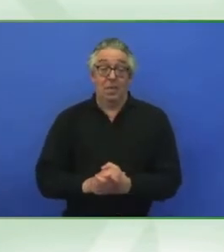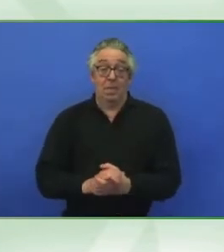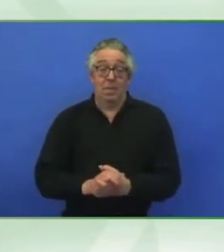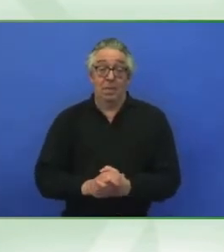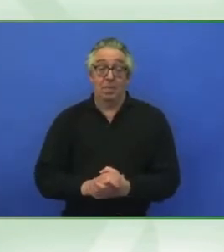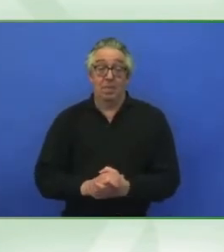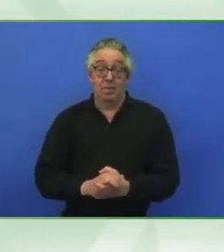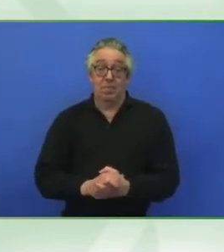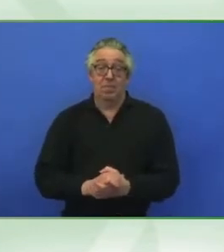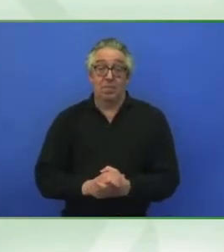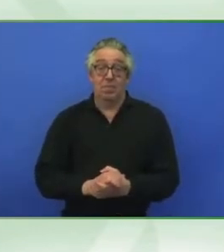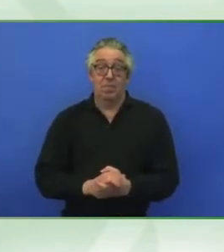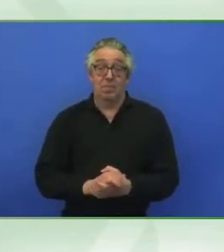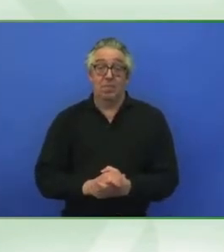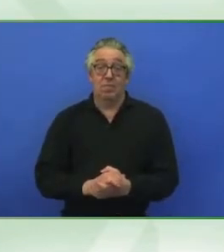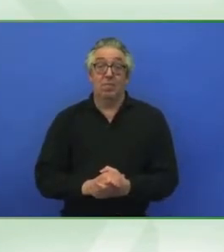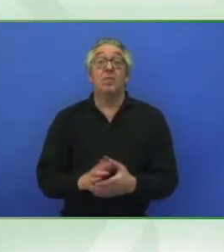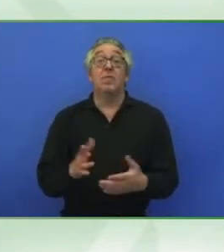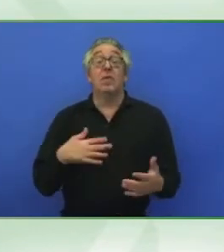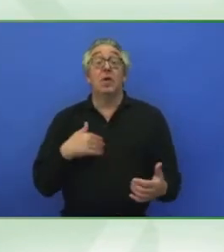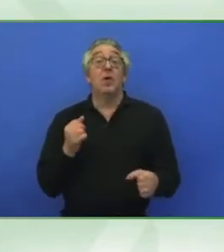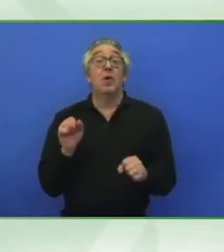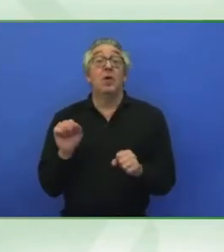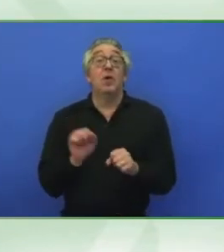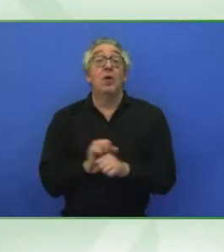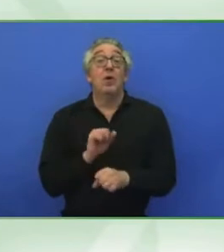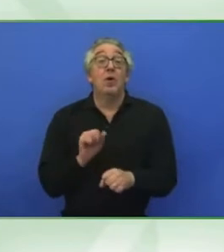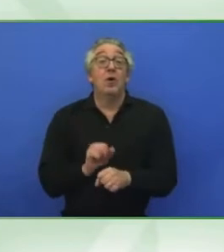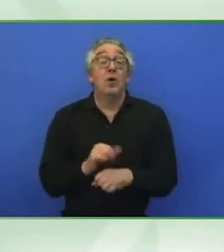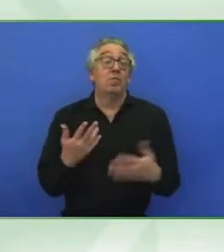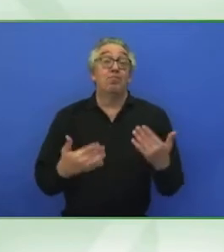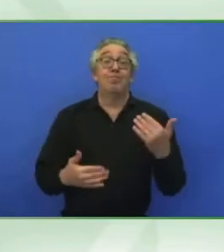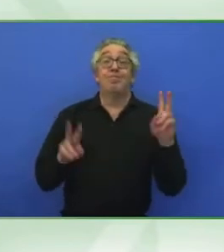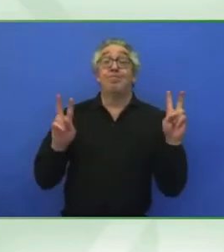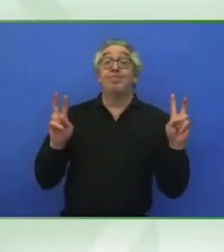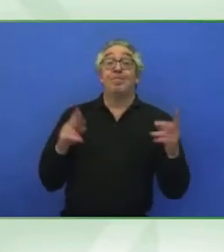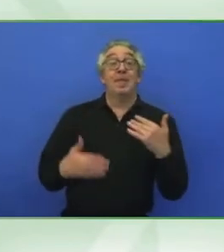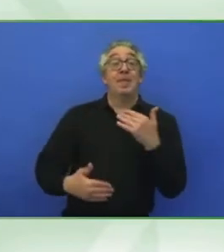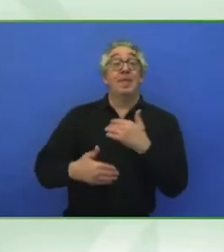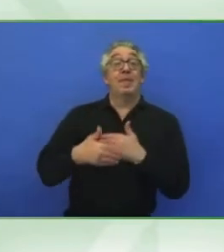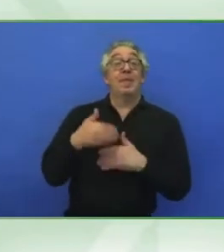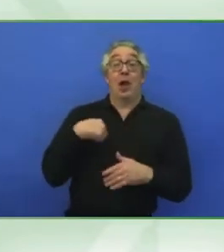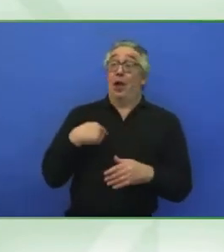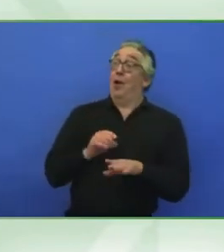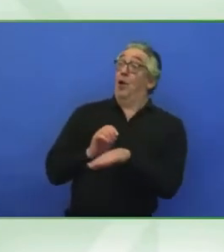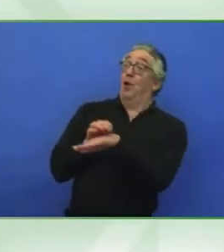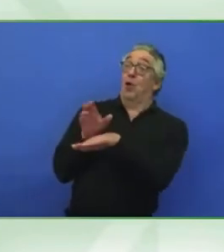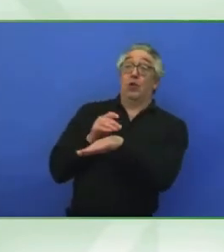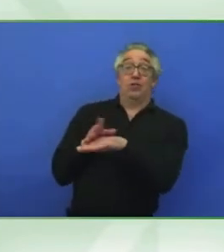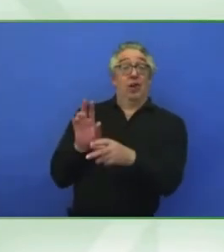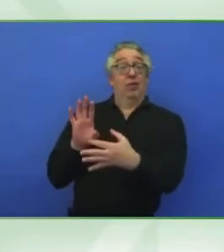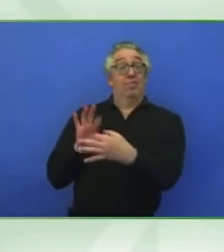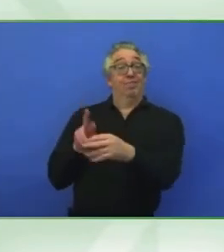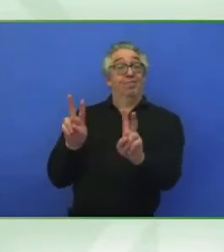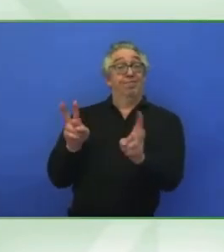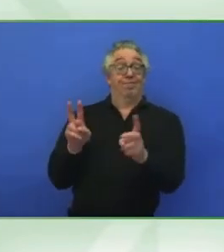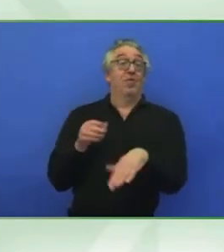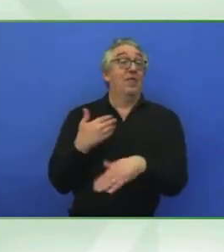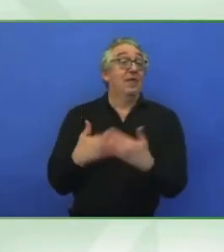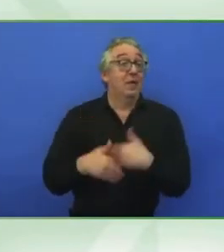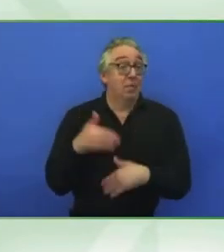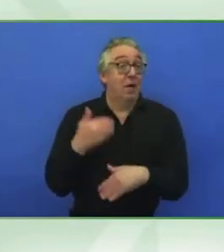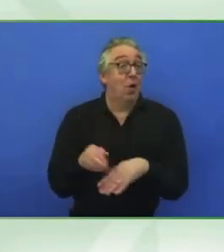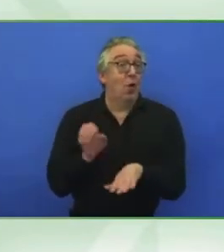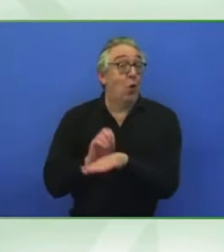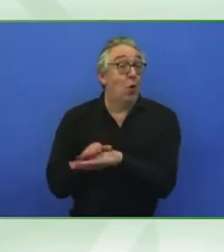work as a disability consultant to the industry in of policy